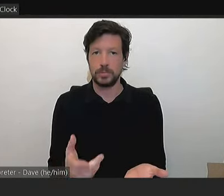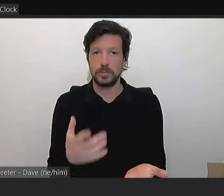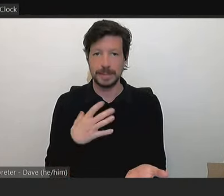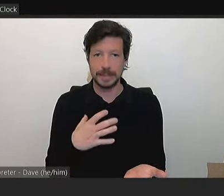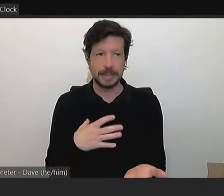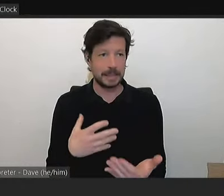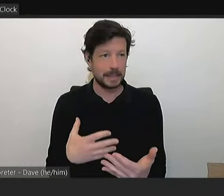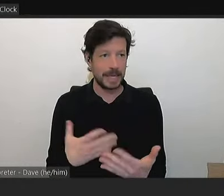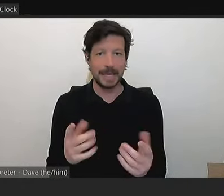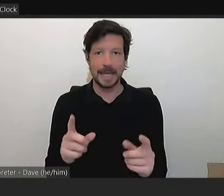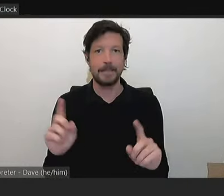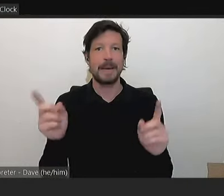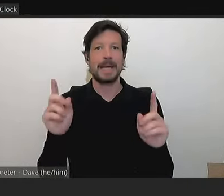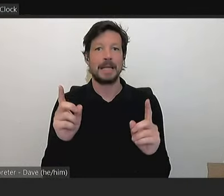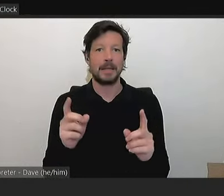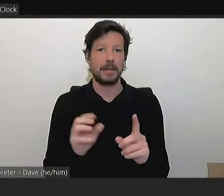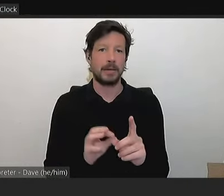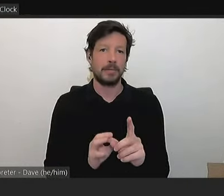improvement.